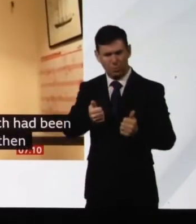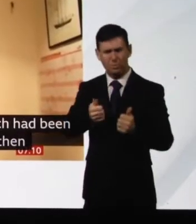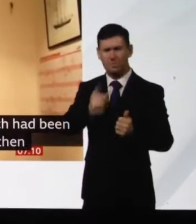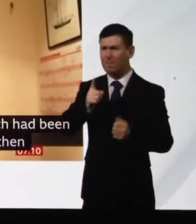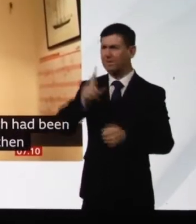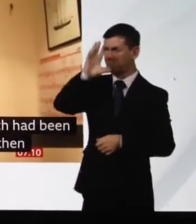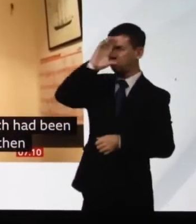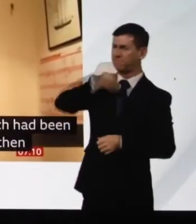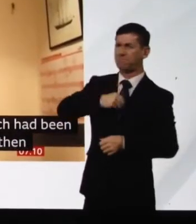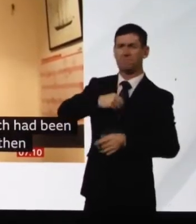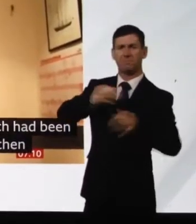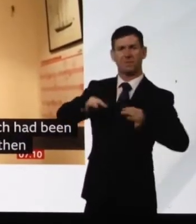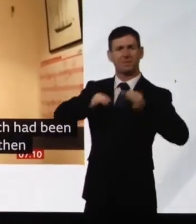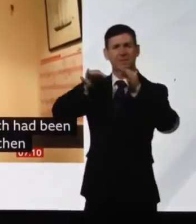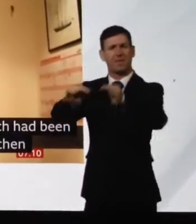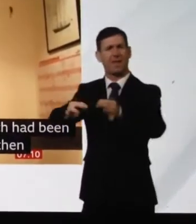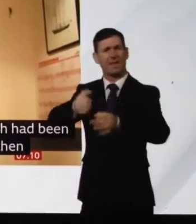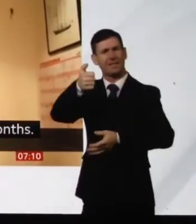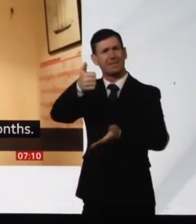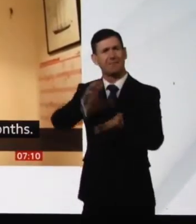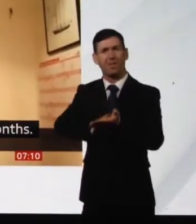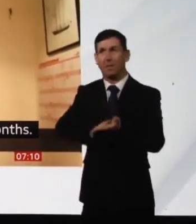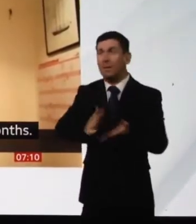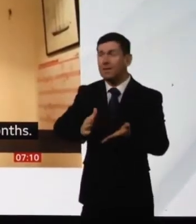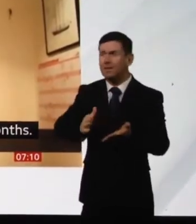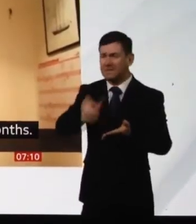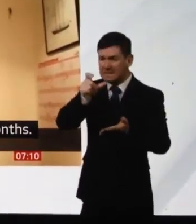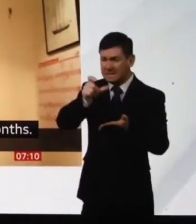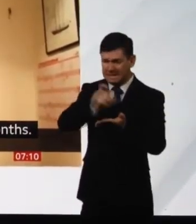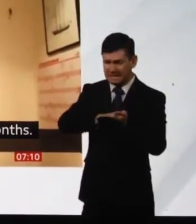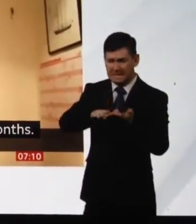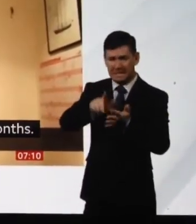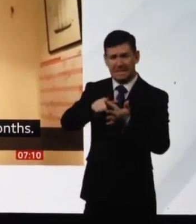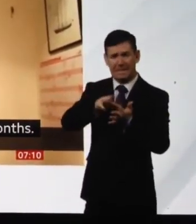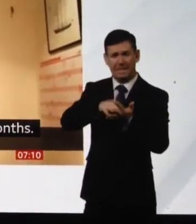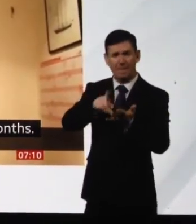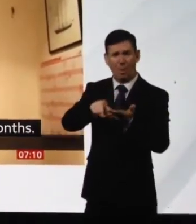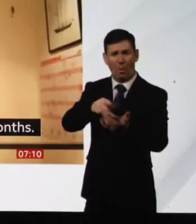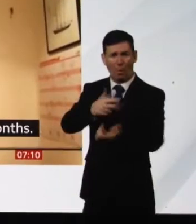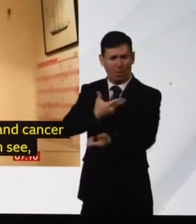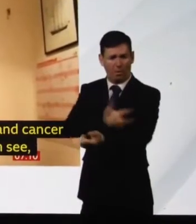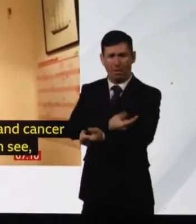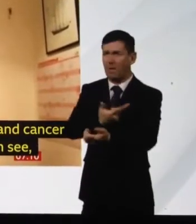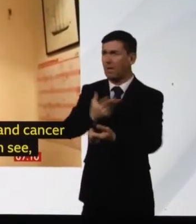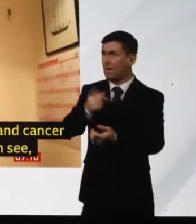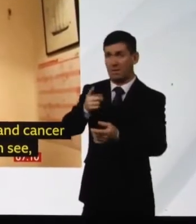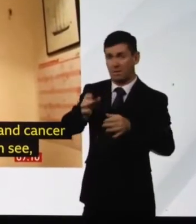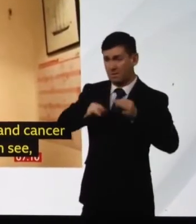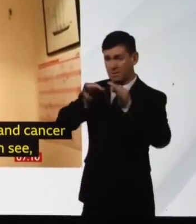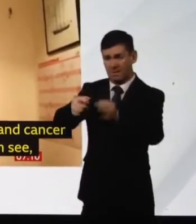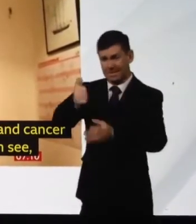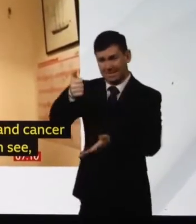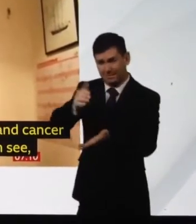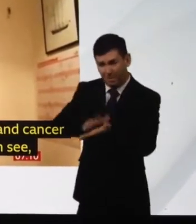patient now is in the body. And the brain is out of bones.